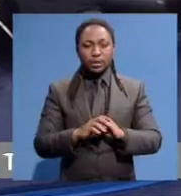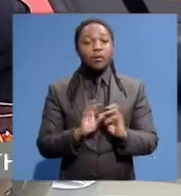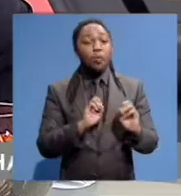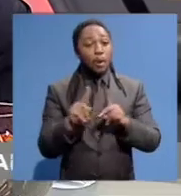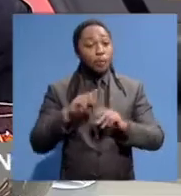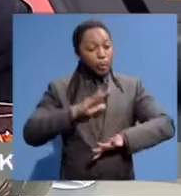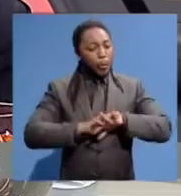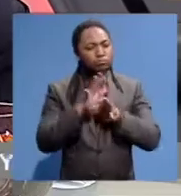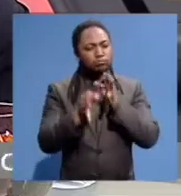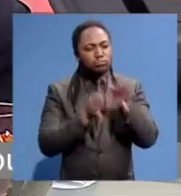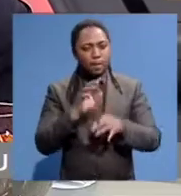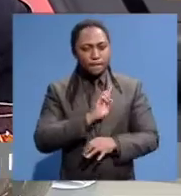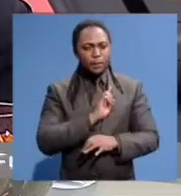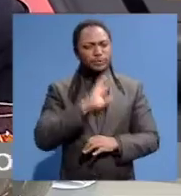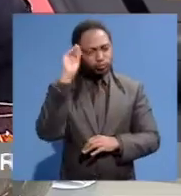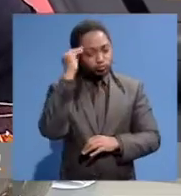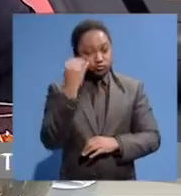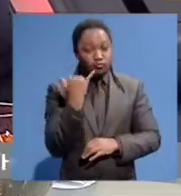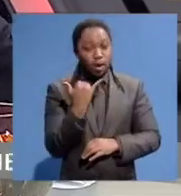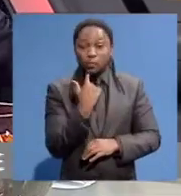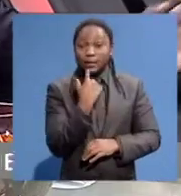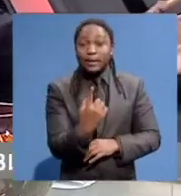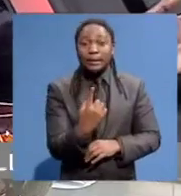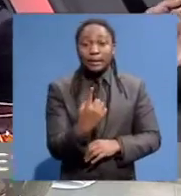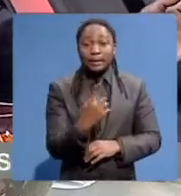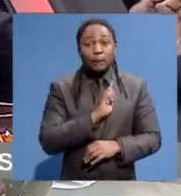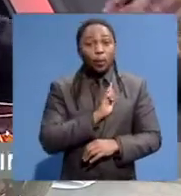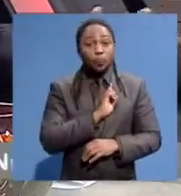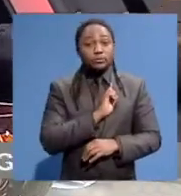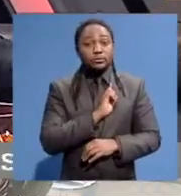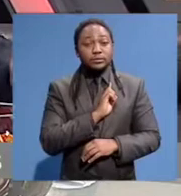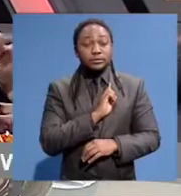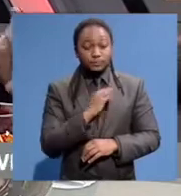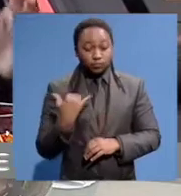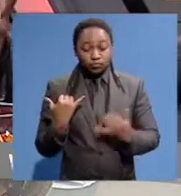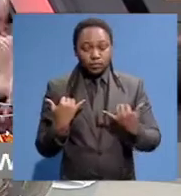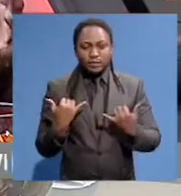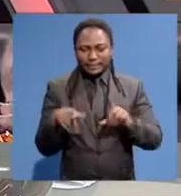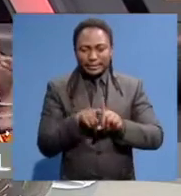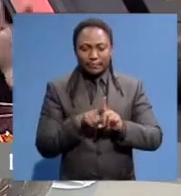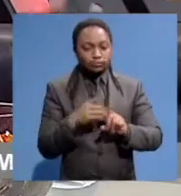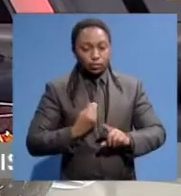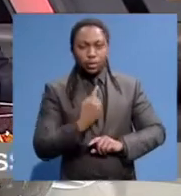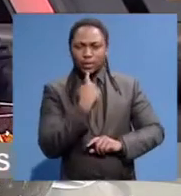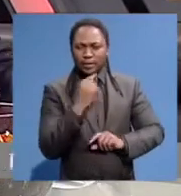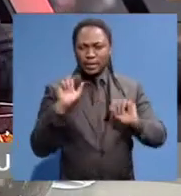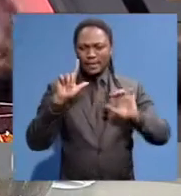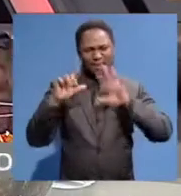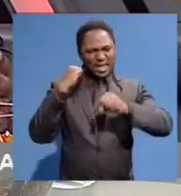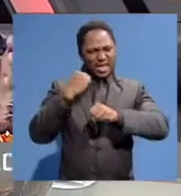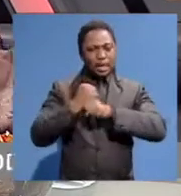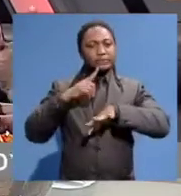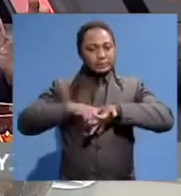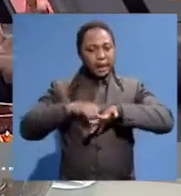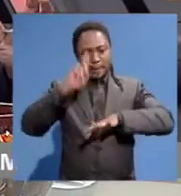it's an interesting analogy that you're using, Babambusa, and just to try and throw it to you, Mac, because you talk about 7 years old or 8 years old when he